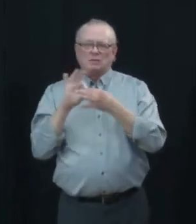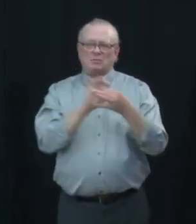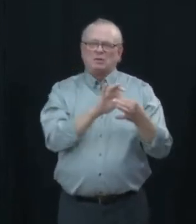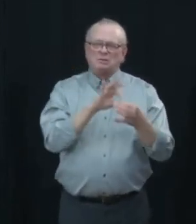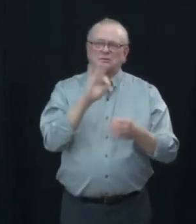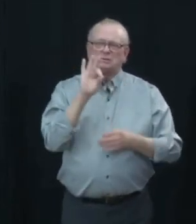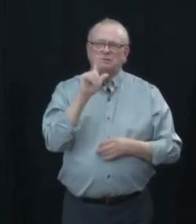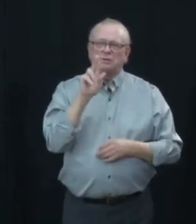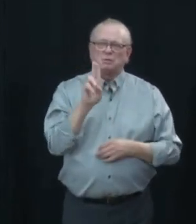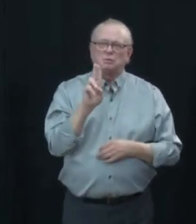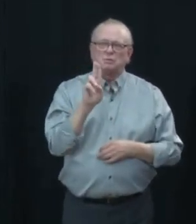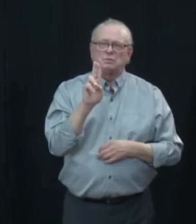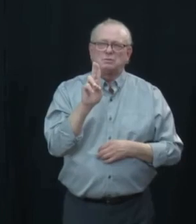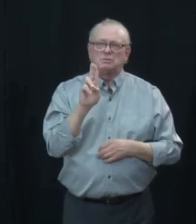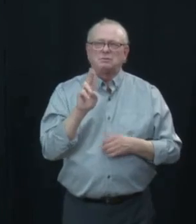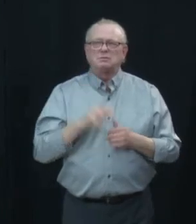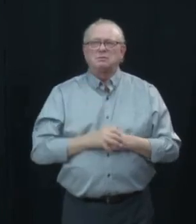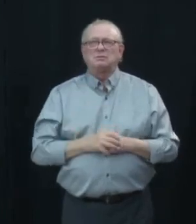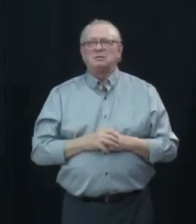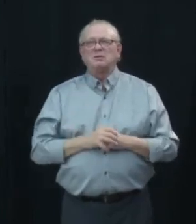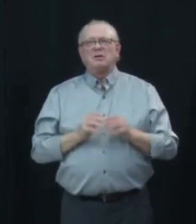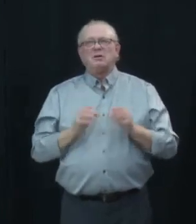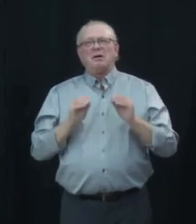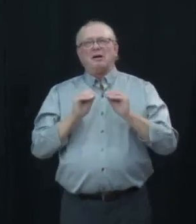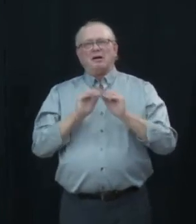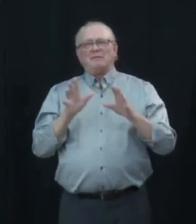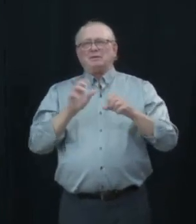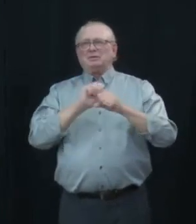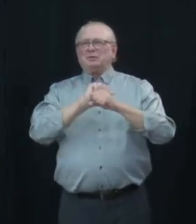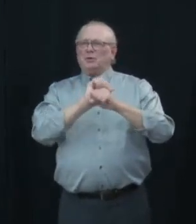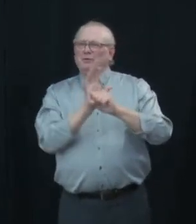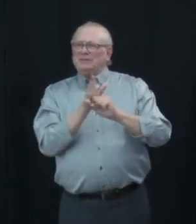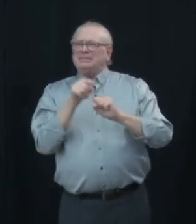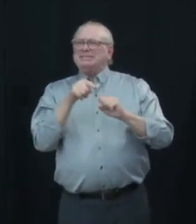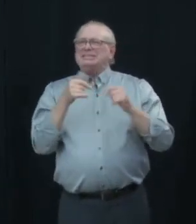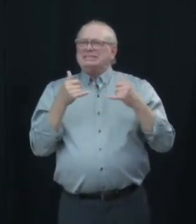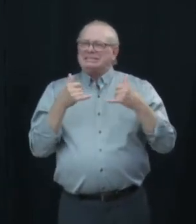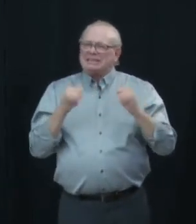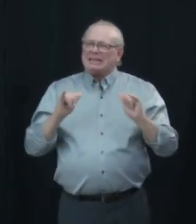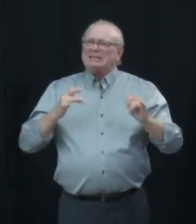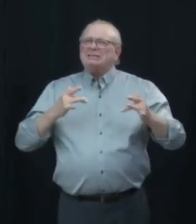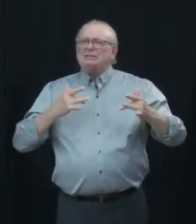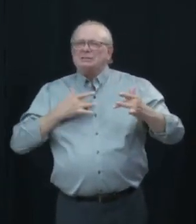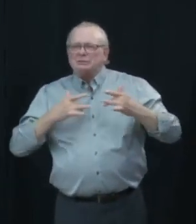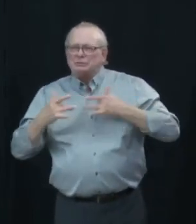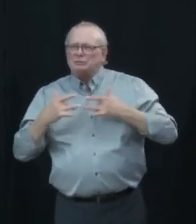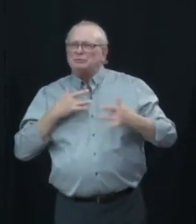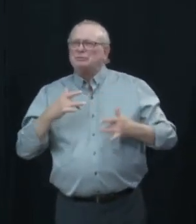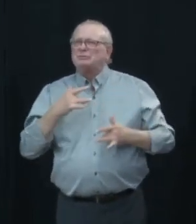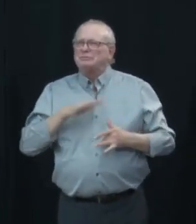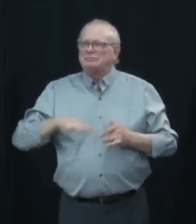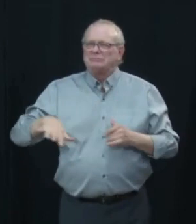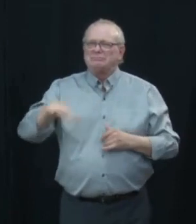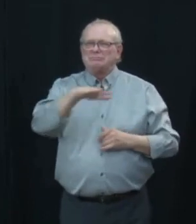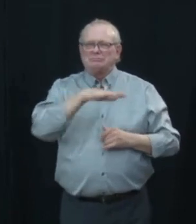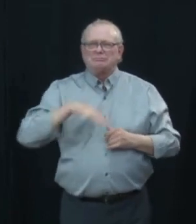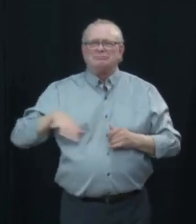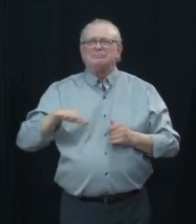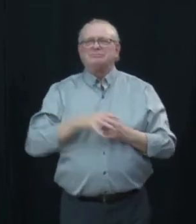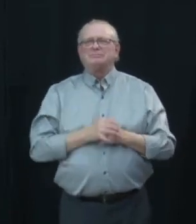the individuals who whose deaths were reported in the last week were between the ages of 32 and 103.